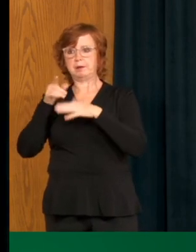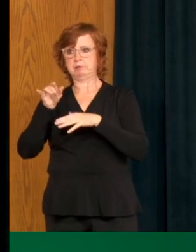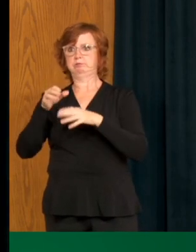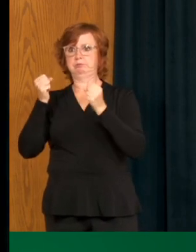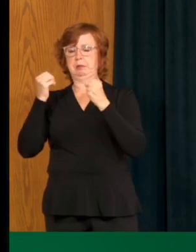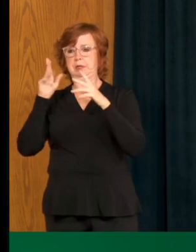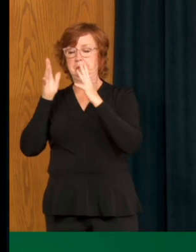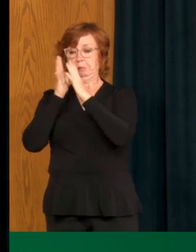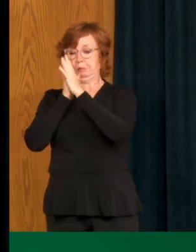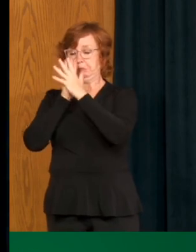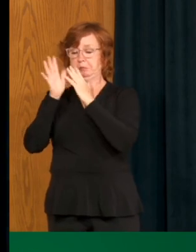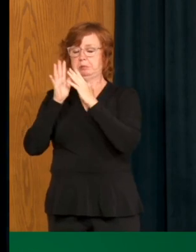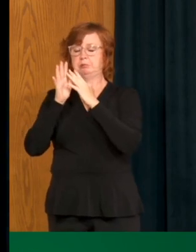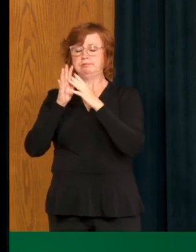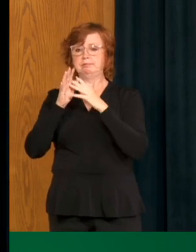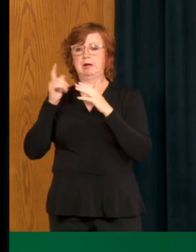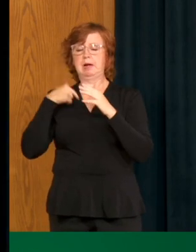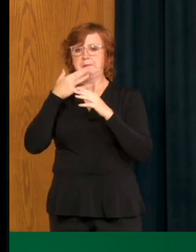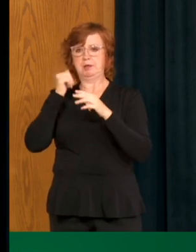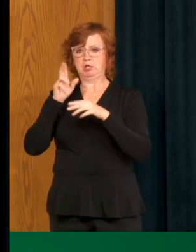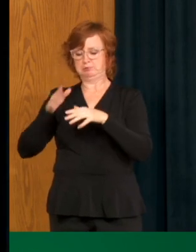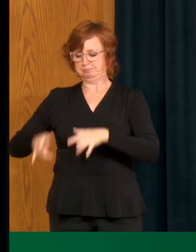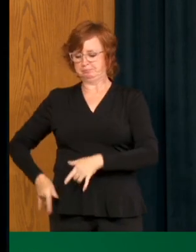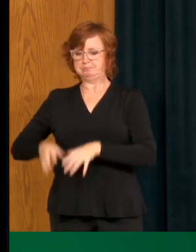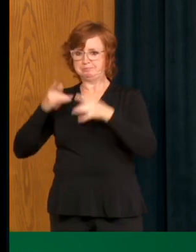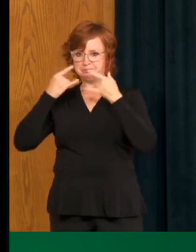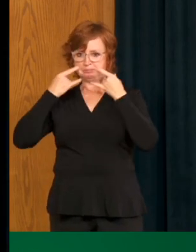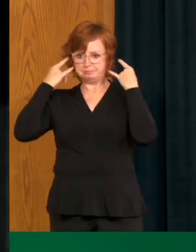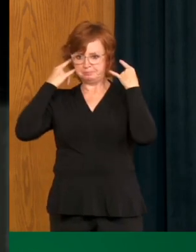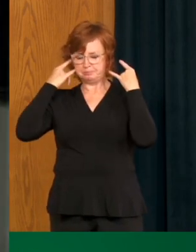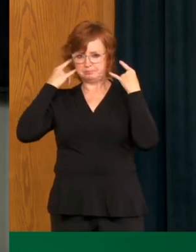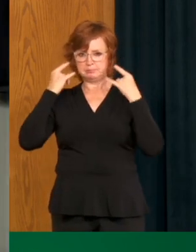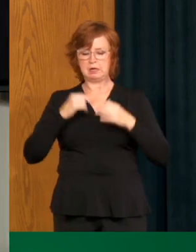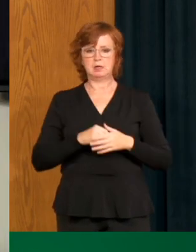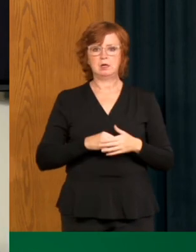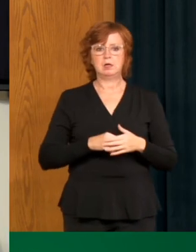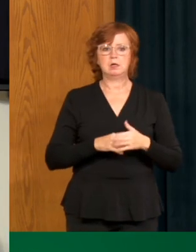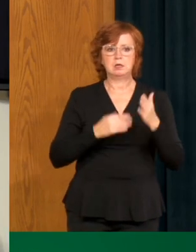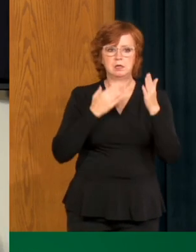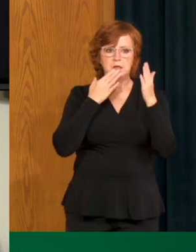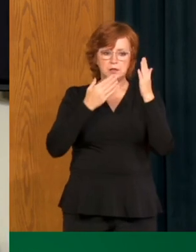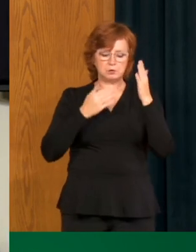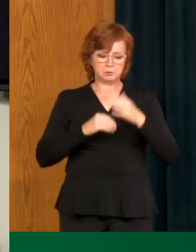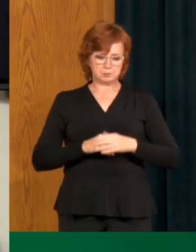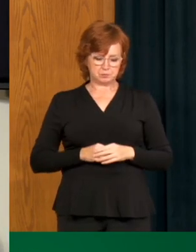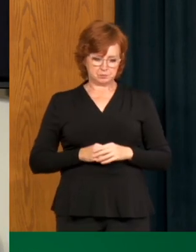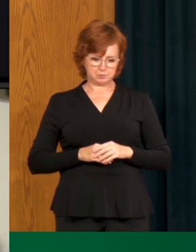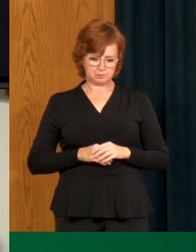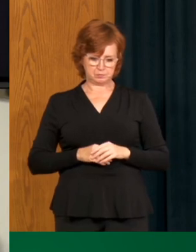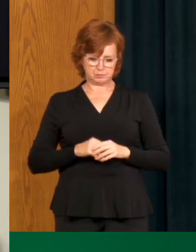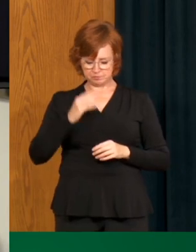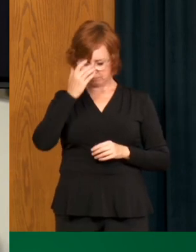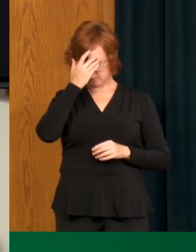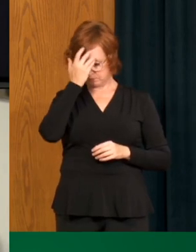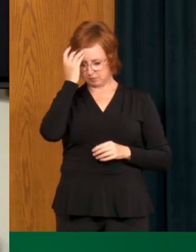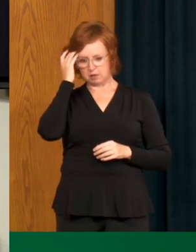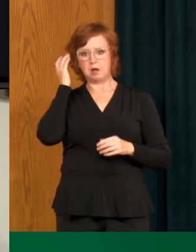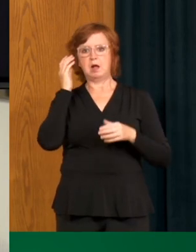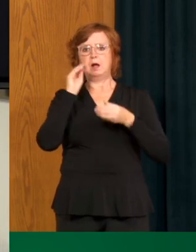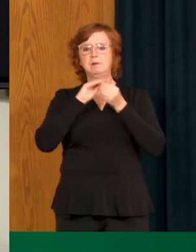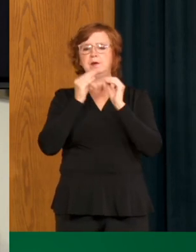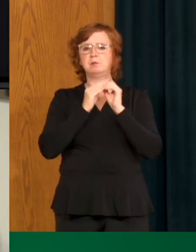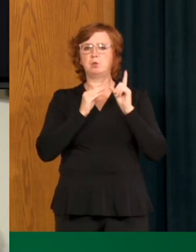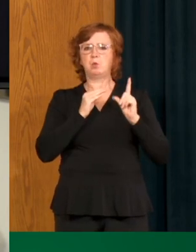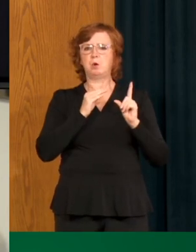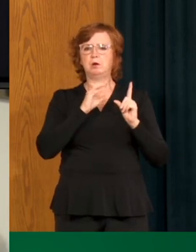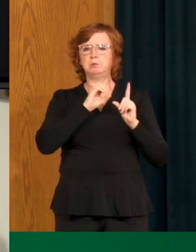Dr. Shahab, you have anything to add or, or correct, uh, of what I said? Thank you, Prima. So I'll just speak a bit about the reproductive number and then